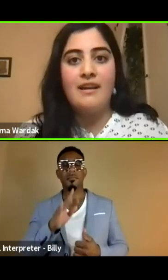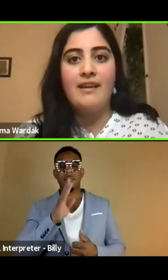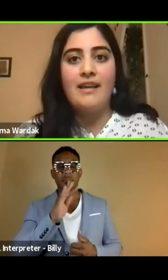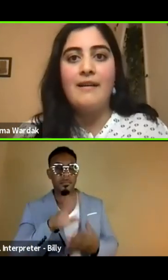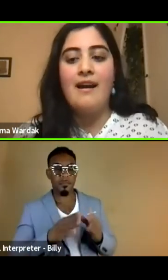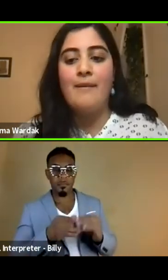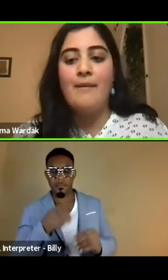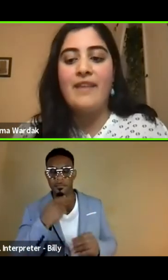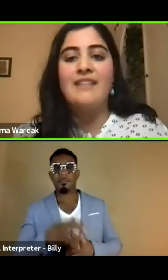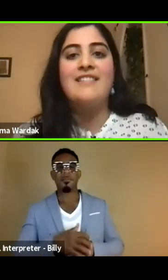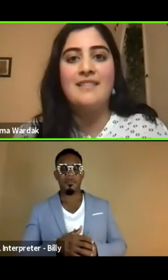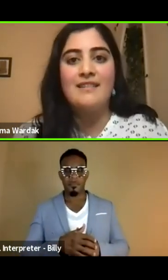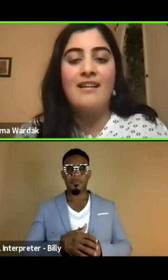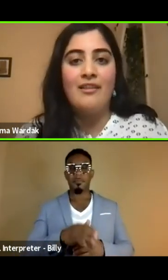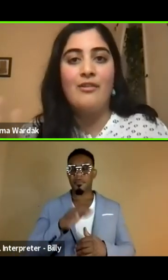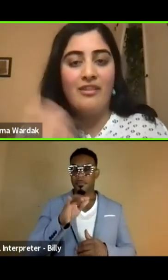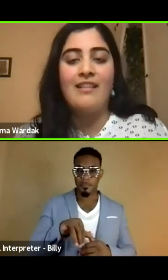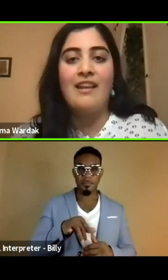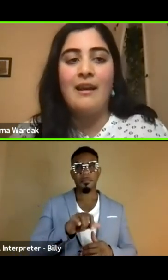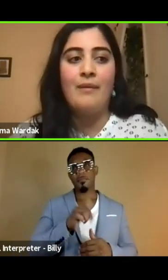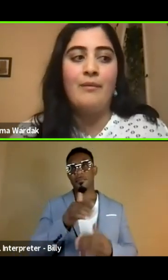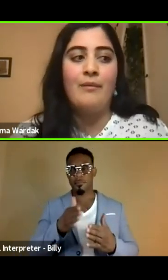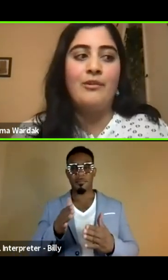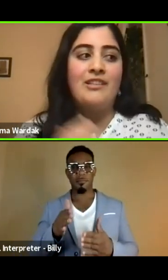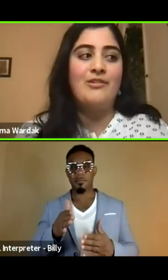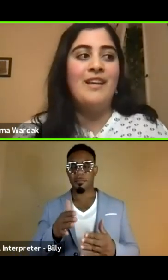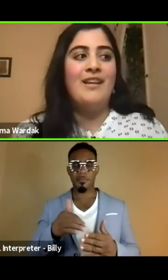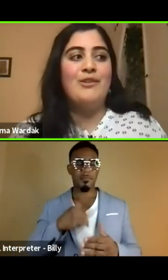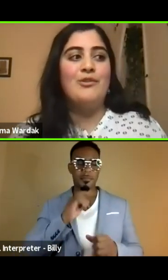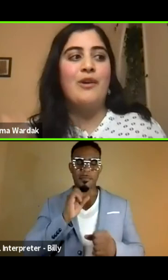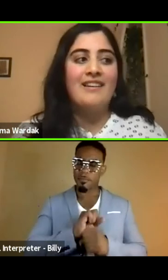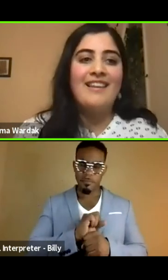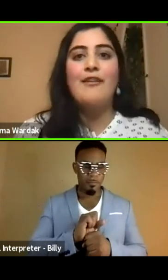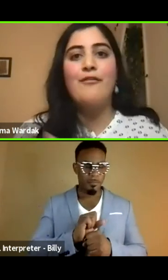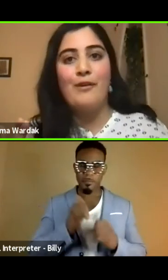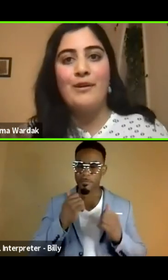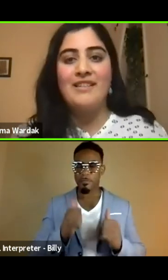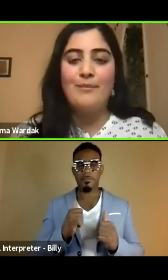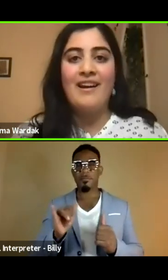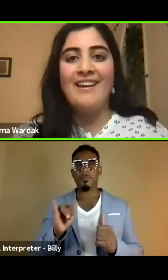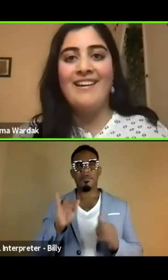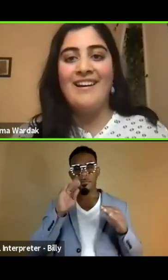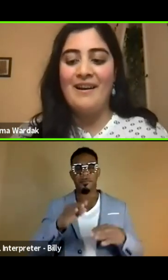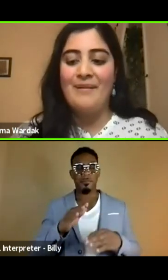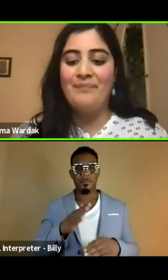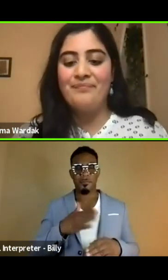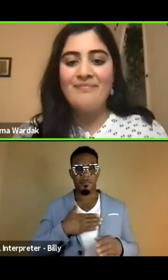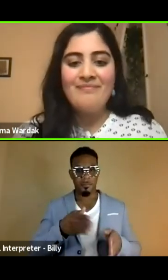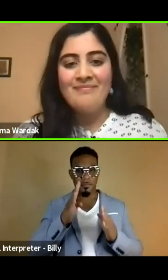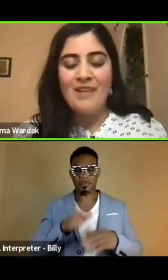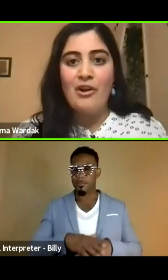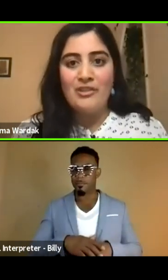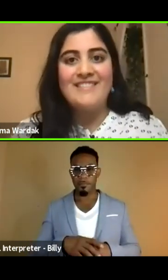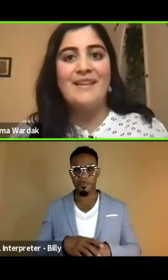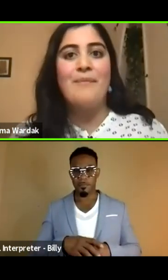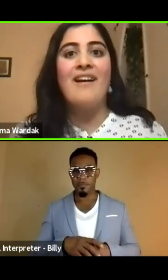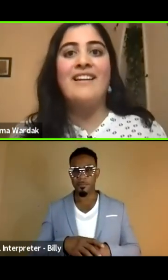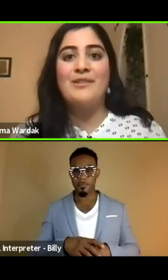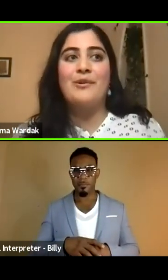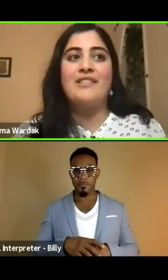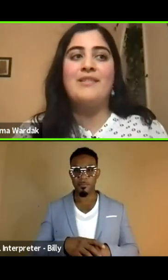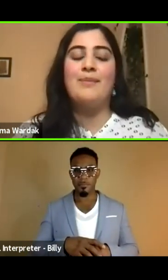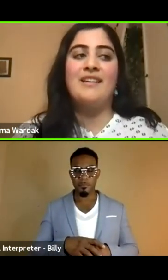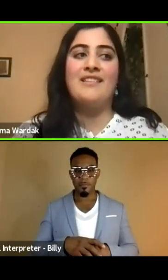storytelling. Um, that's another thing that I'm, I'm really trying to like focus my, um, artistic